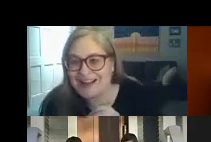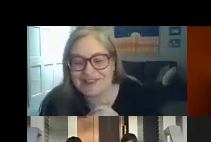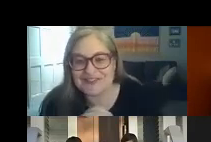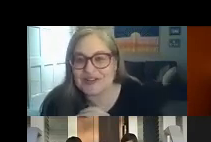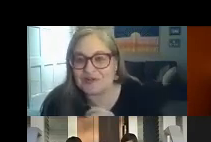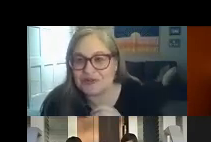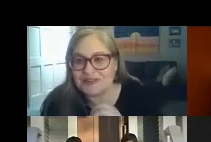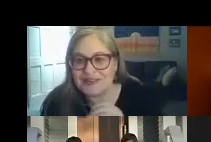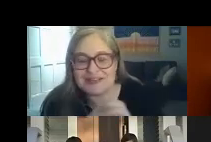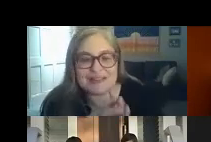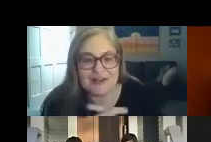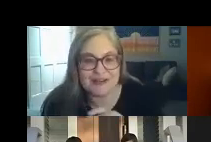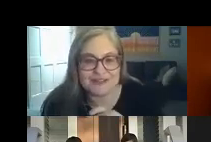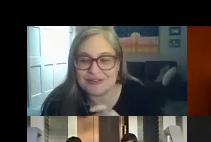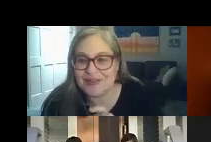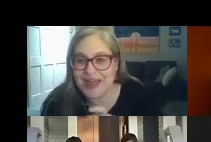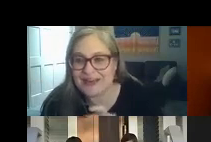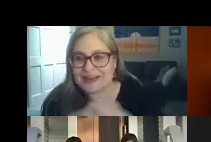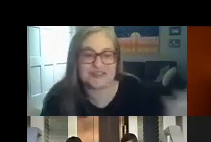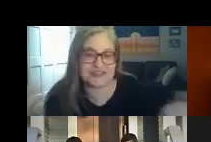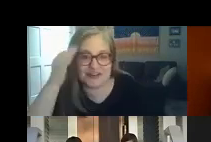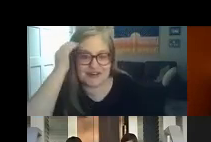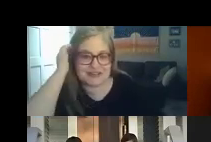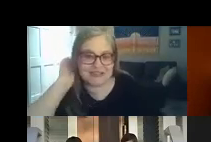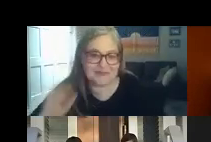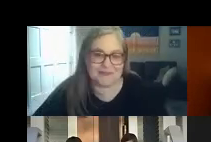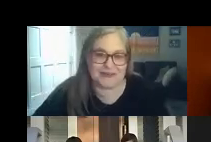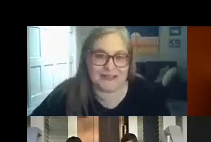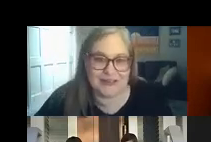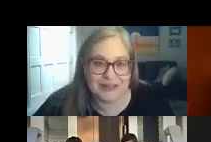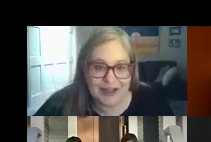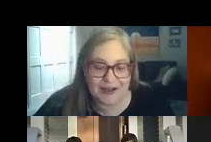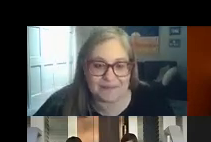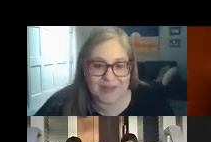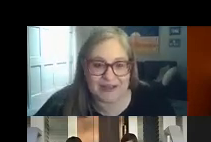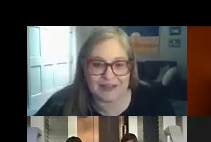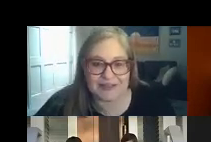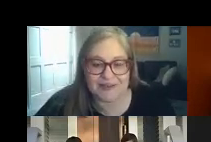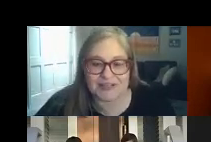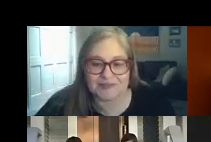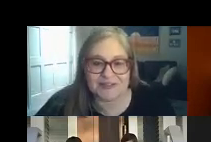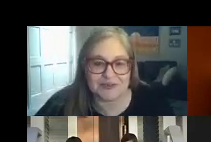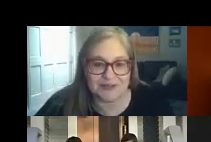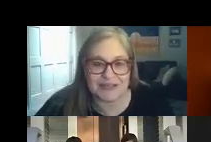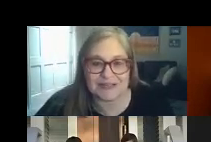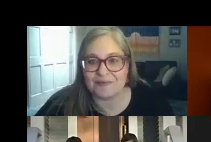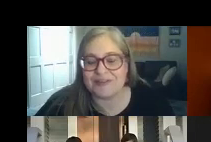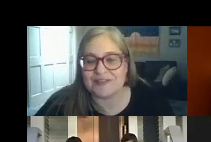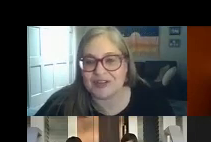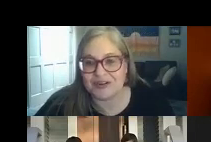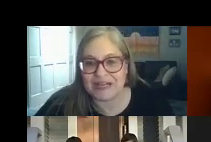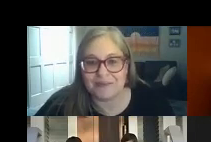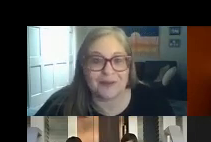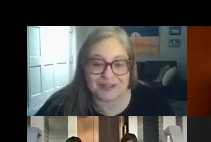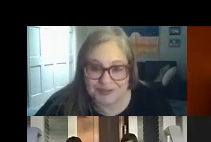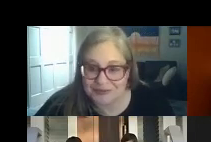i don't think there's any rules that say you have to do that it's just a courtesy in my opinion um and i think especially with zoom links and with